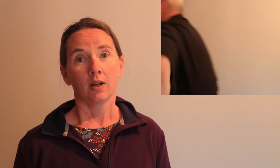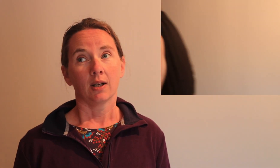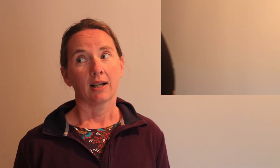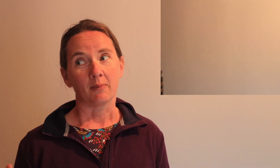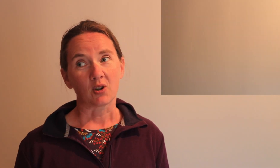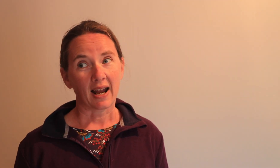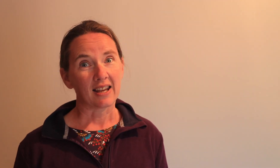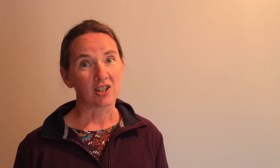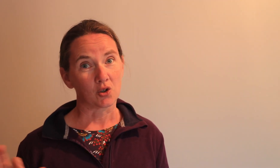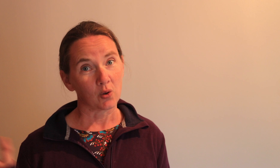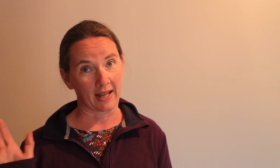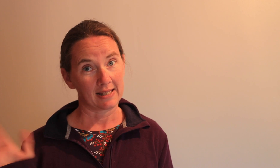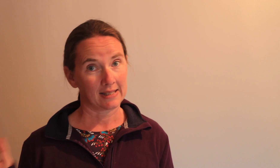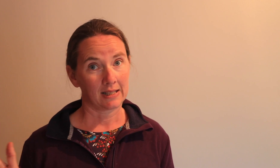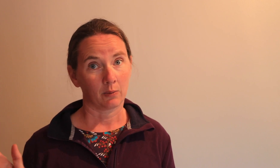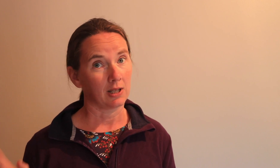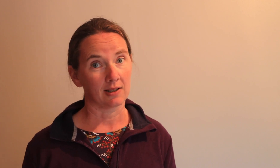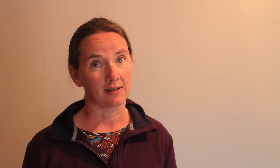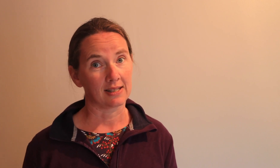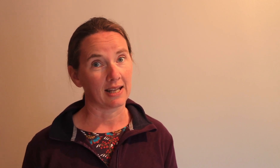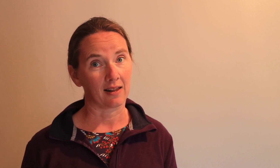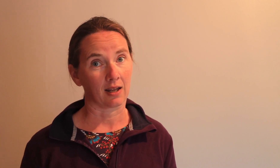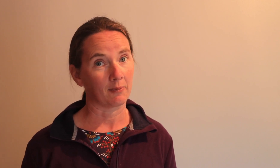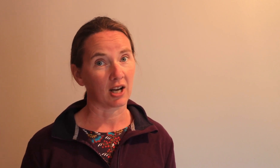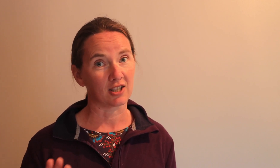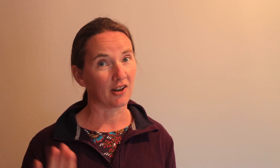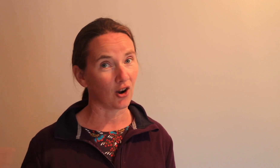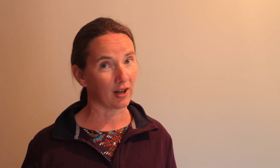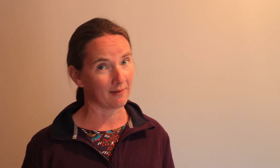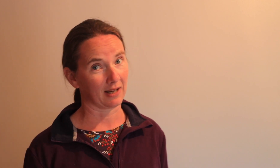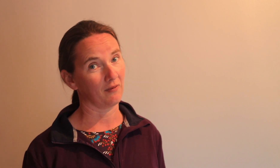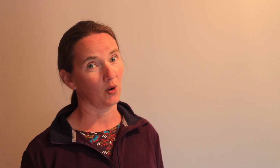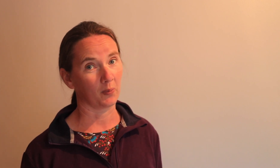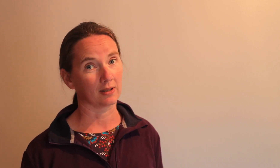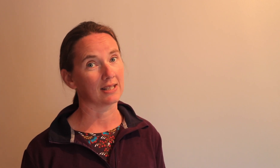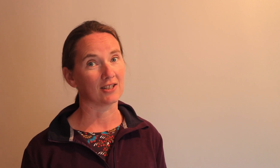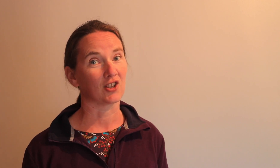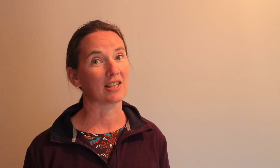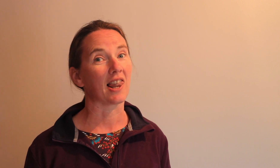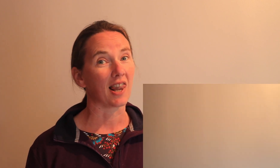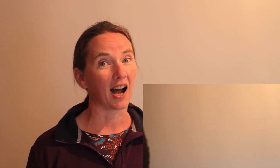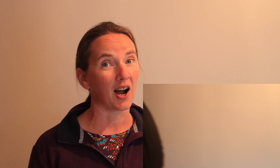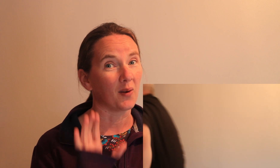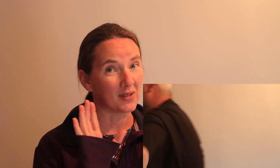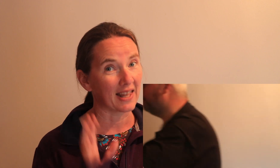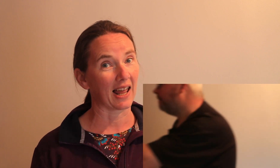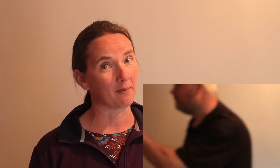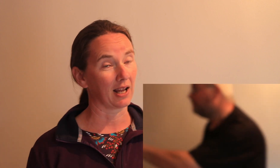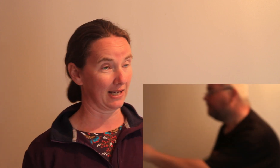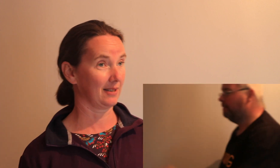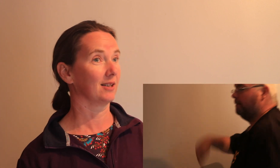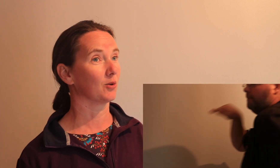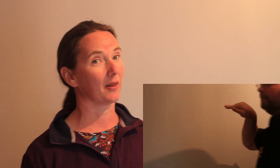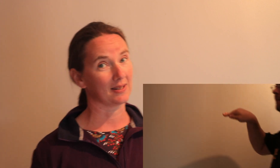I'm trying to do this when he doesn't see anything I'm trying to not let him get involved because he just loves the